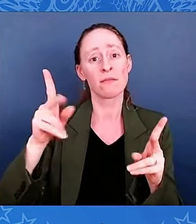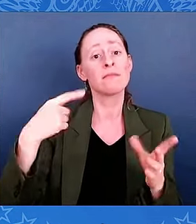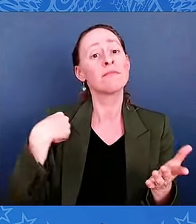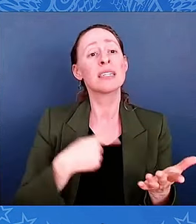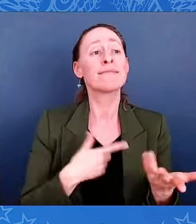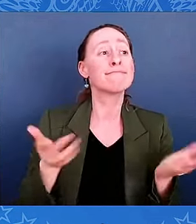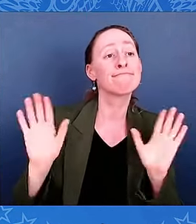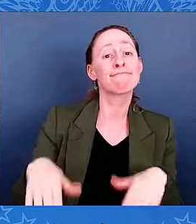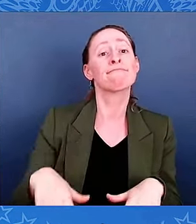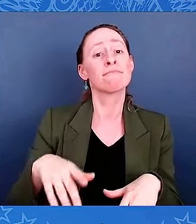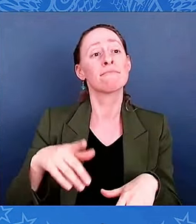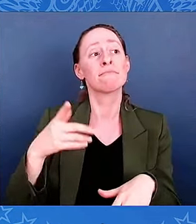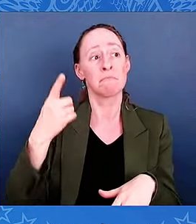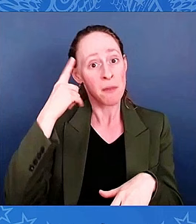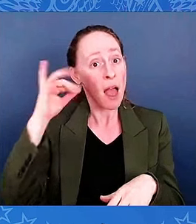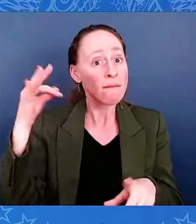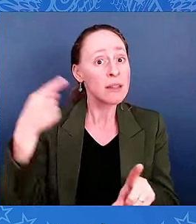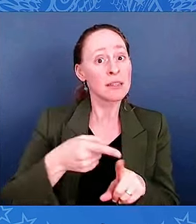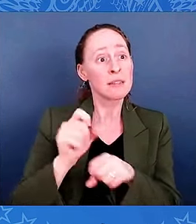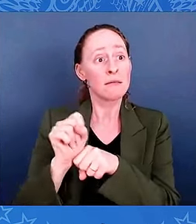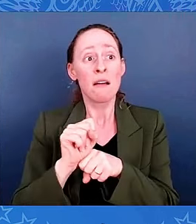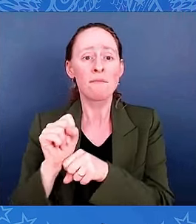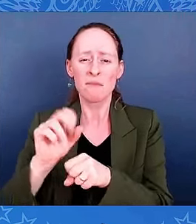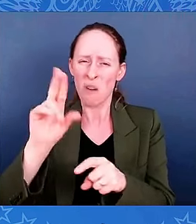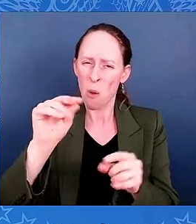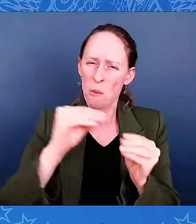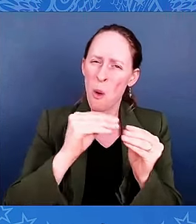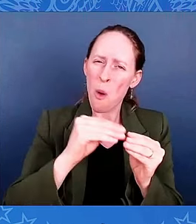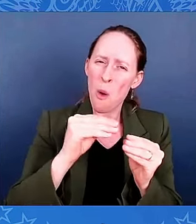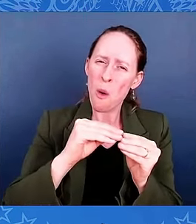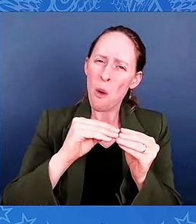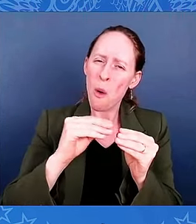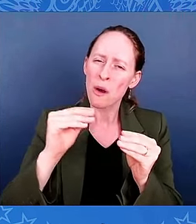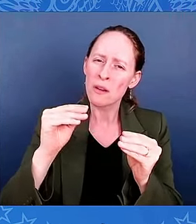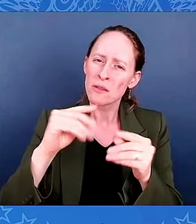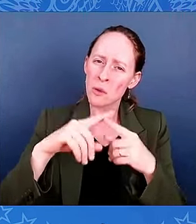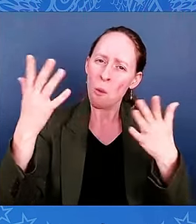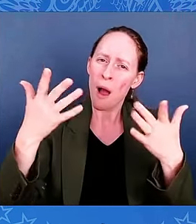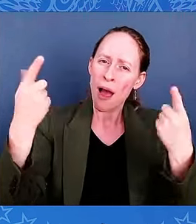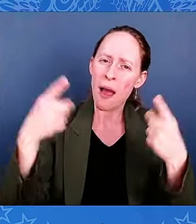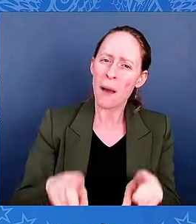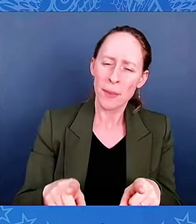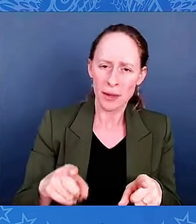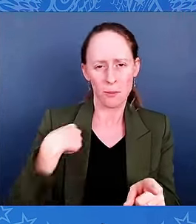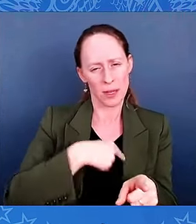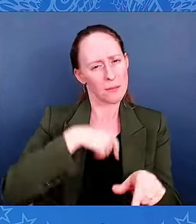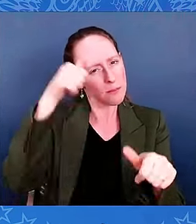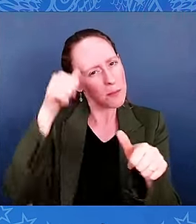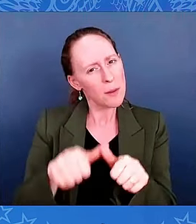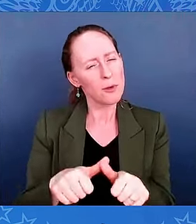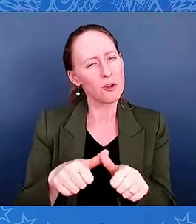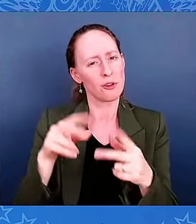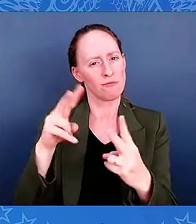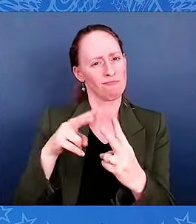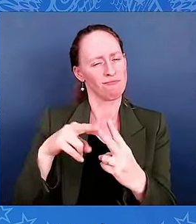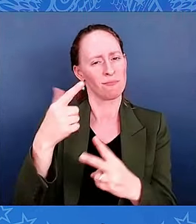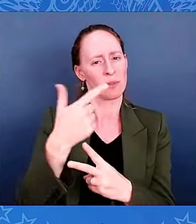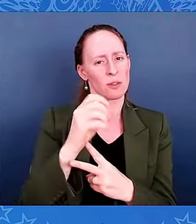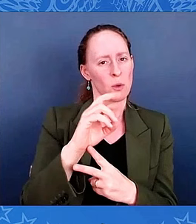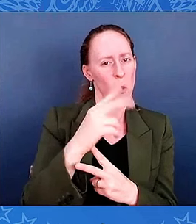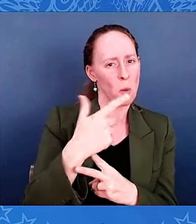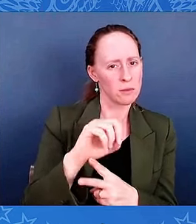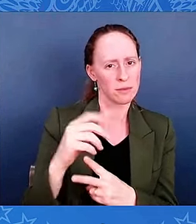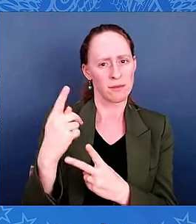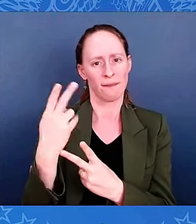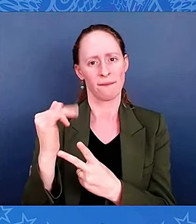and Philip fought for and died for — the United States of America. That's who we are. That's who we are. In the United States